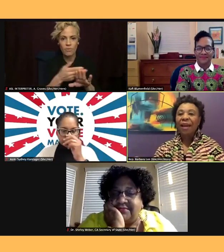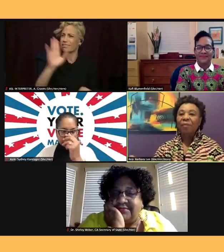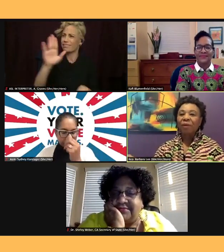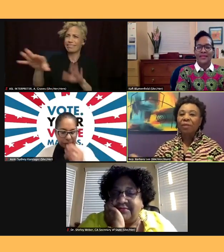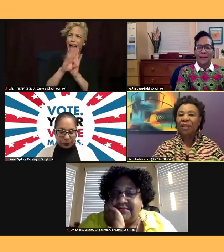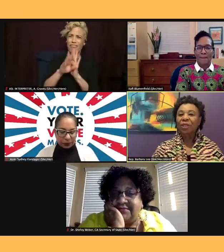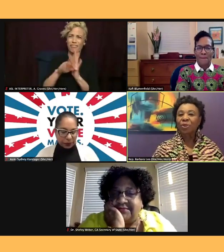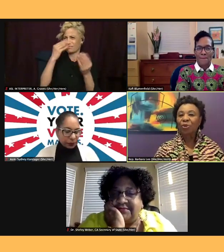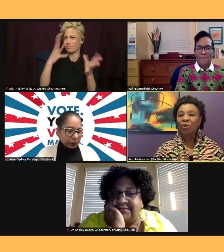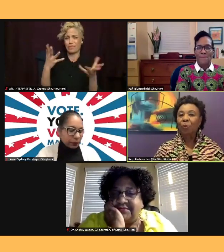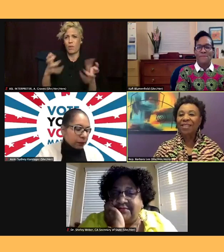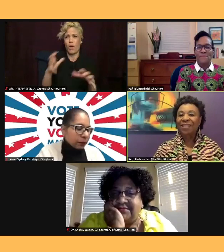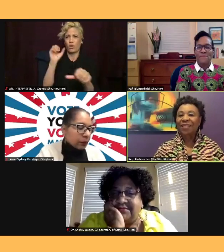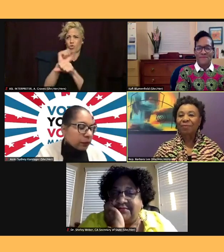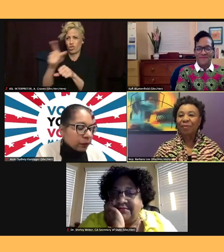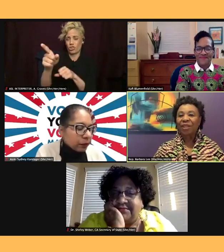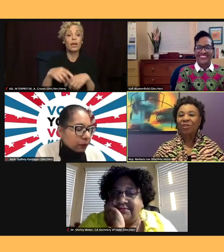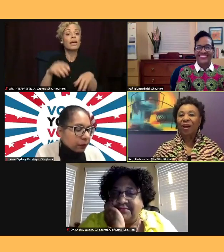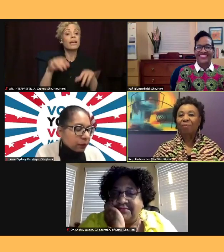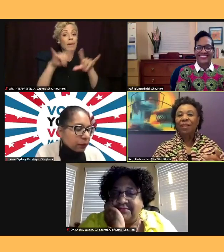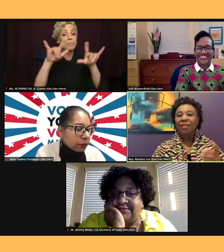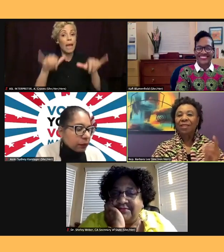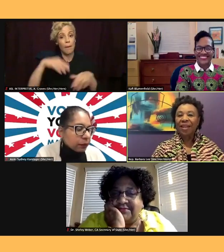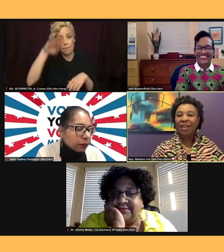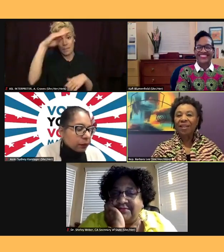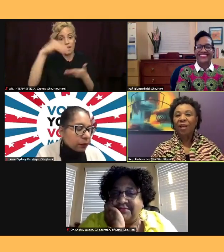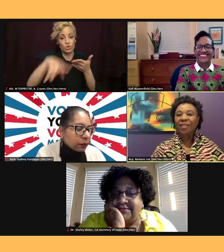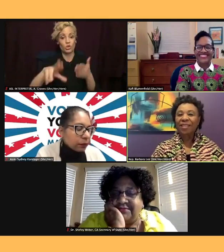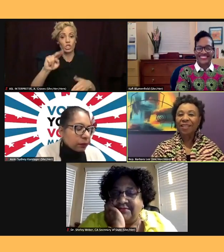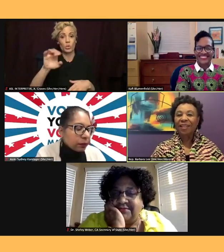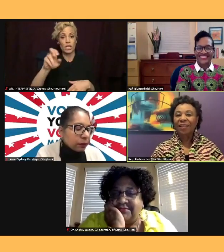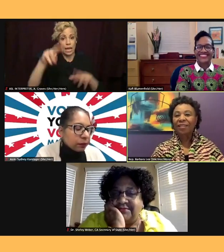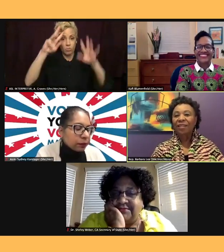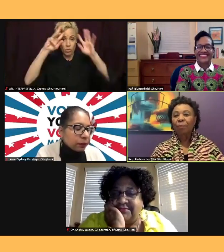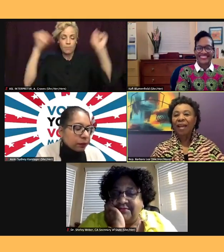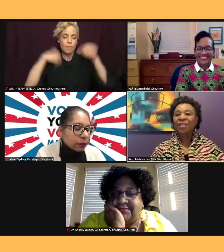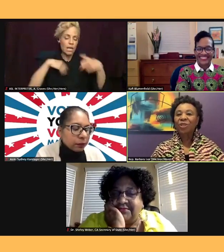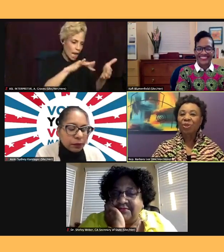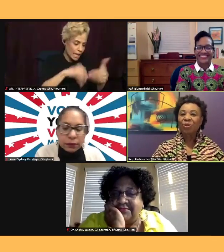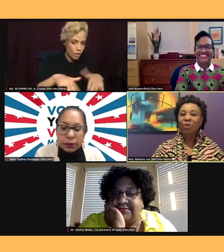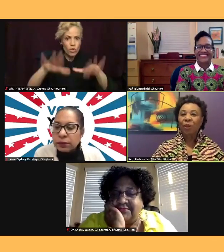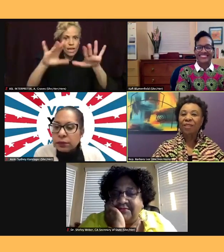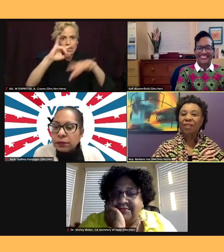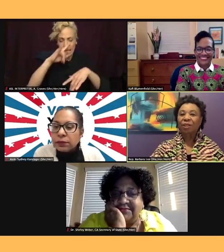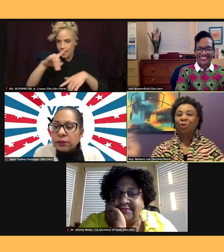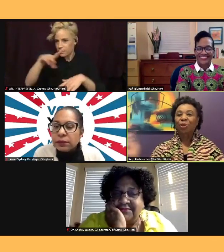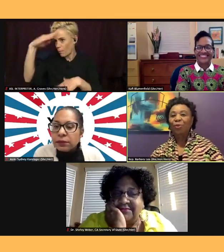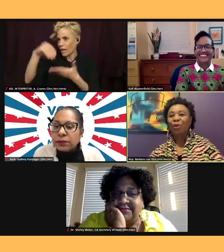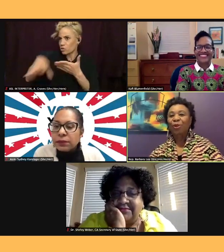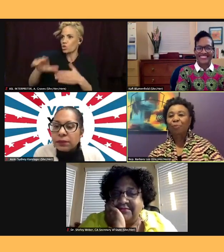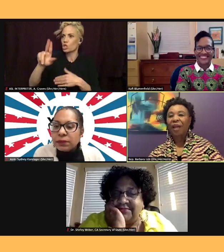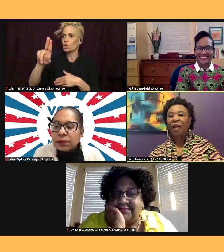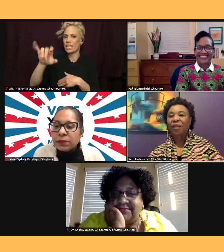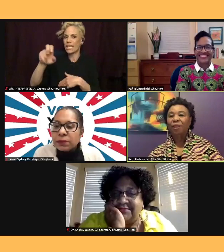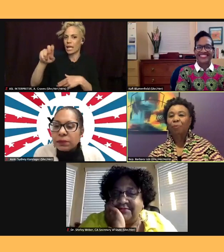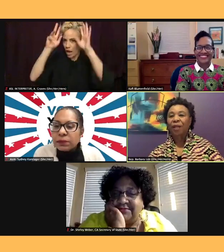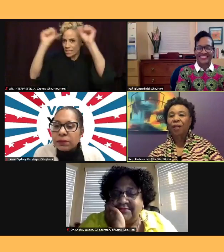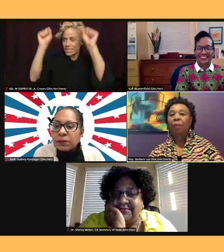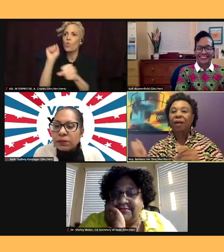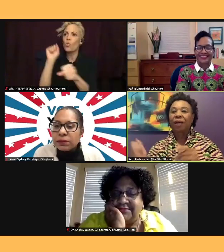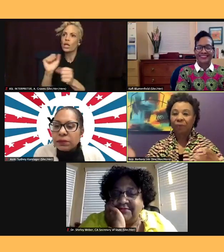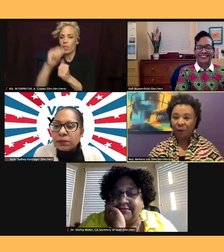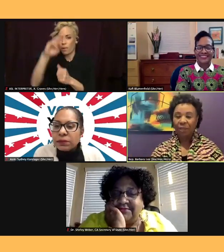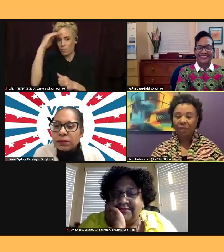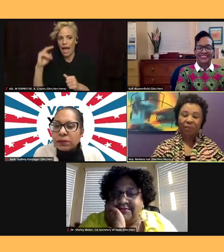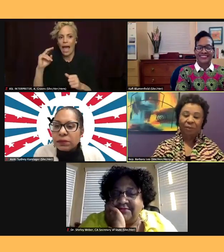Student Union president, mind you. I'm studying, raising kids, Black Student Union president, community worker with the Black Panther Party, among what I was doing.